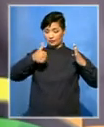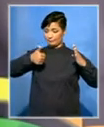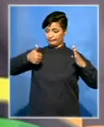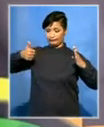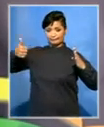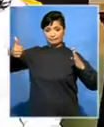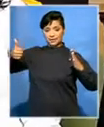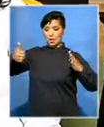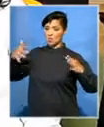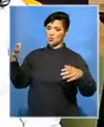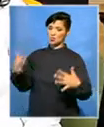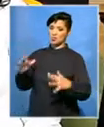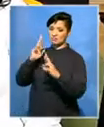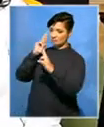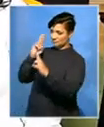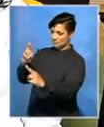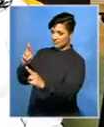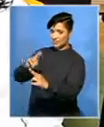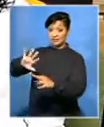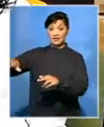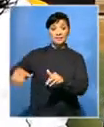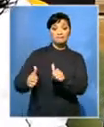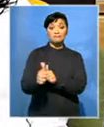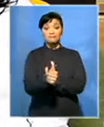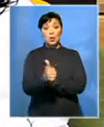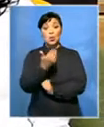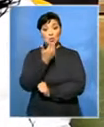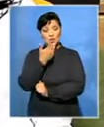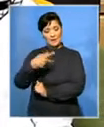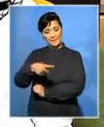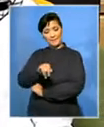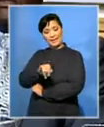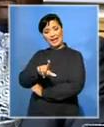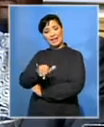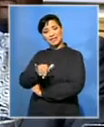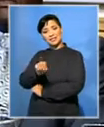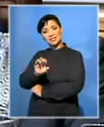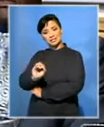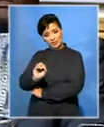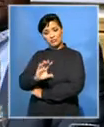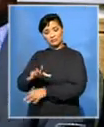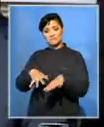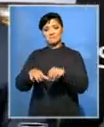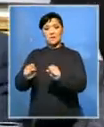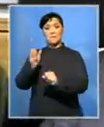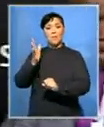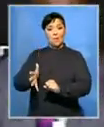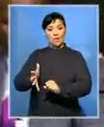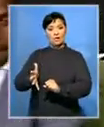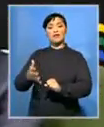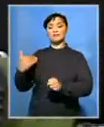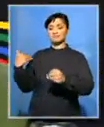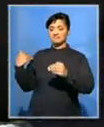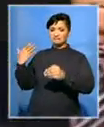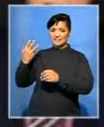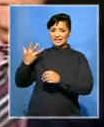respect him. Yunus will be succeeded by Namsa Peliso. She joined the financial department in 1994 and moved to